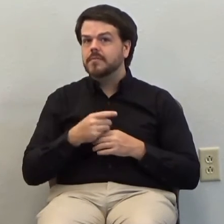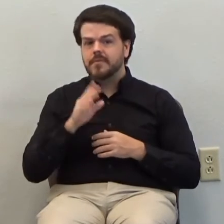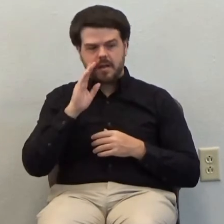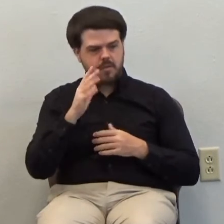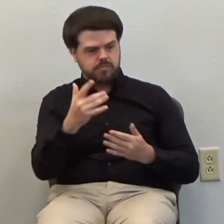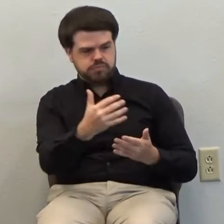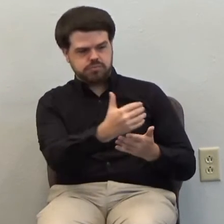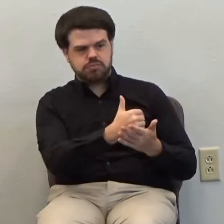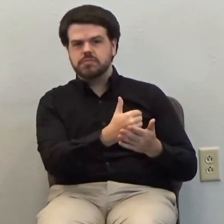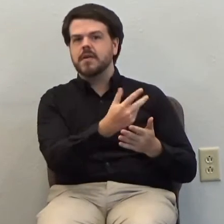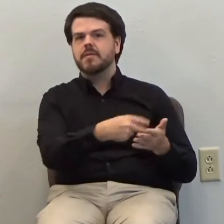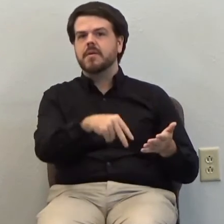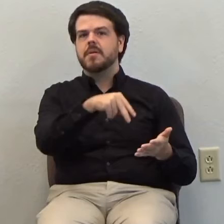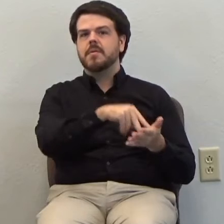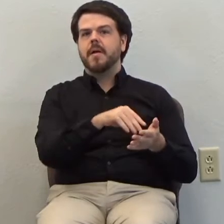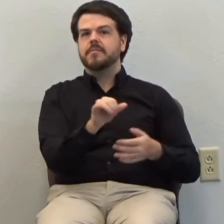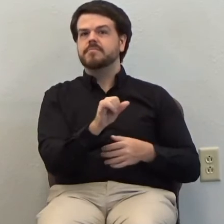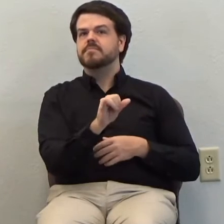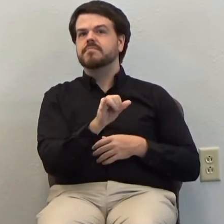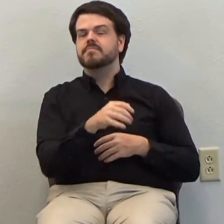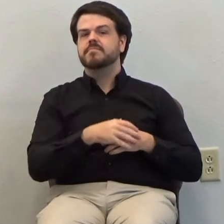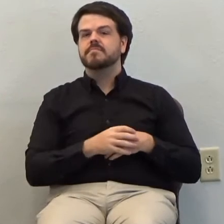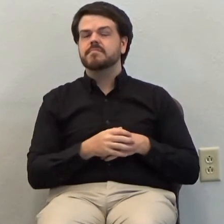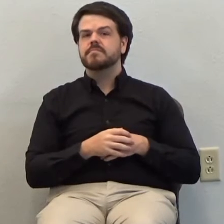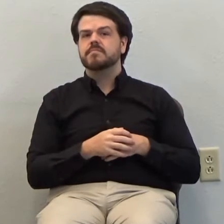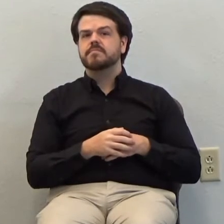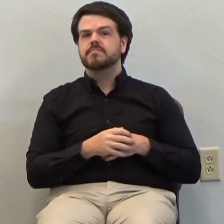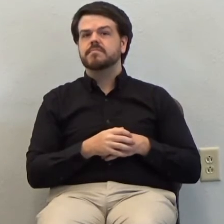from the grave and join